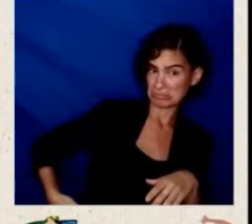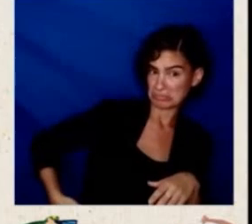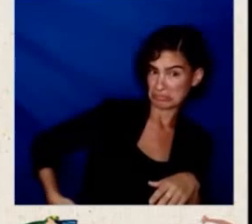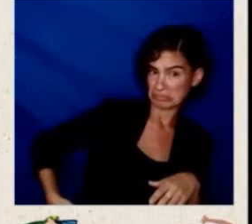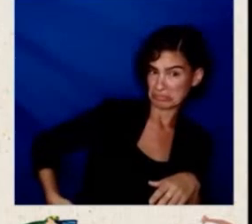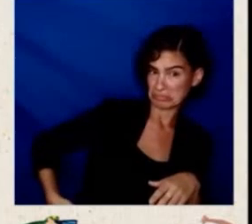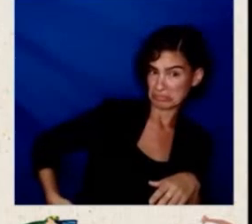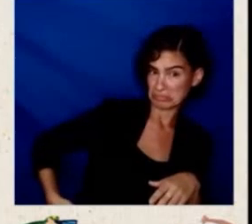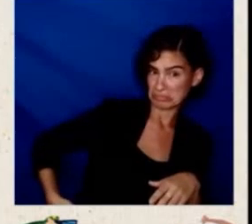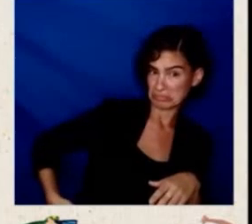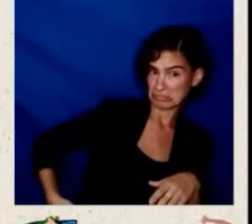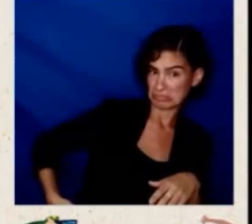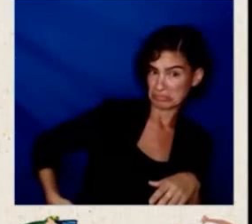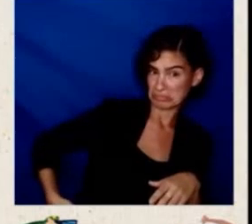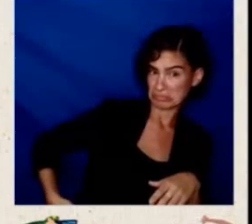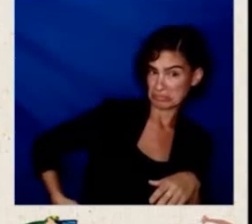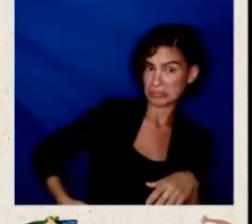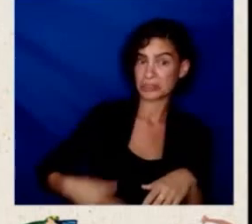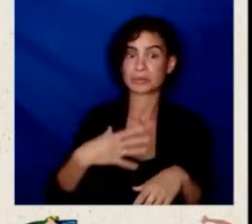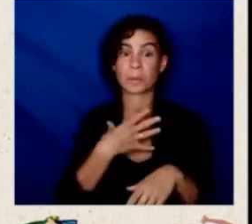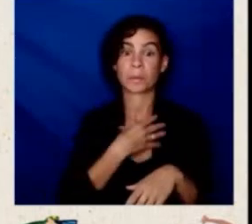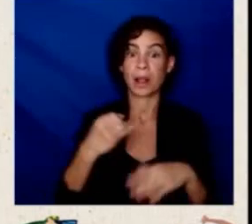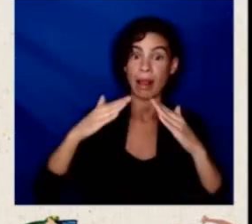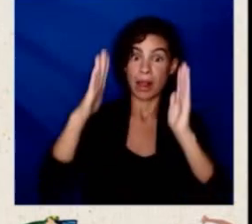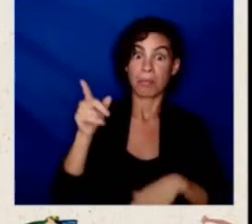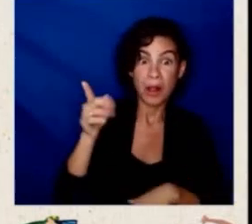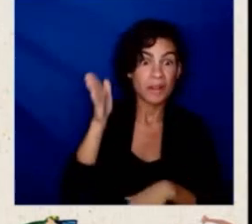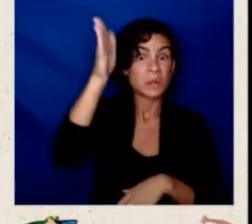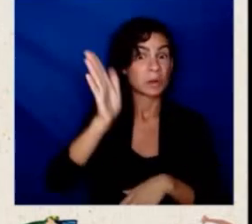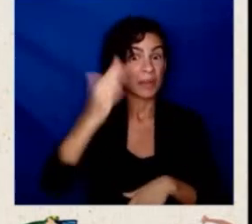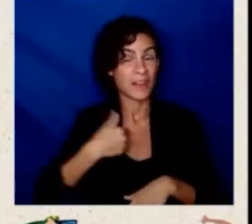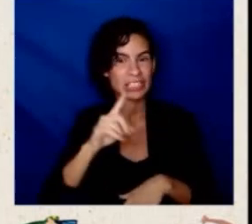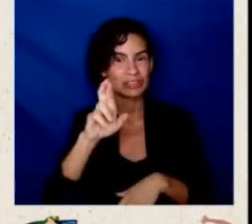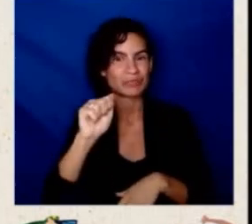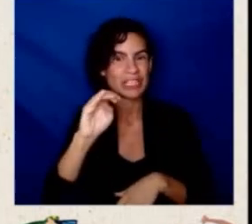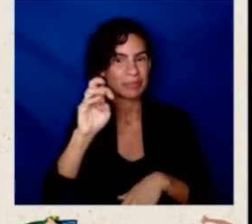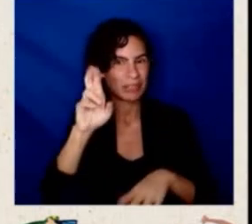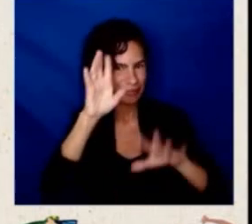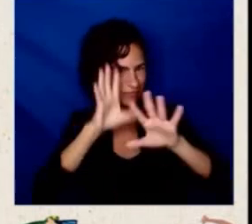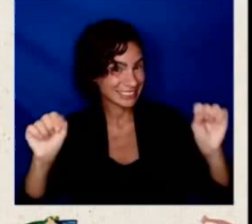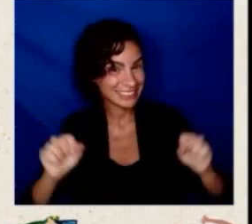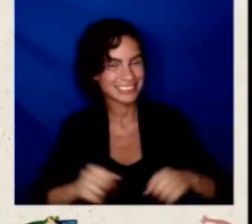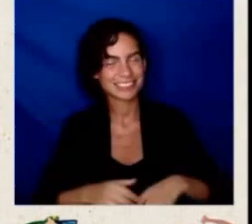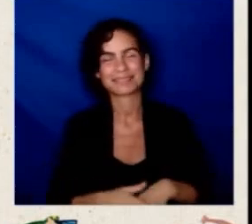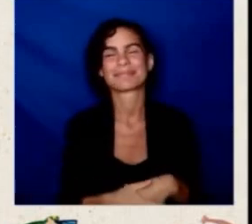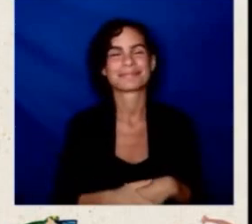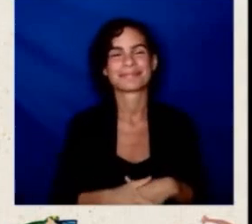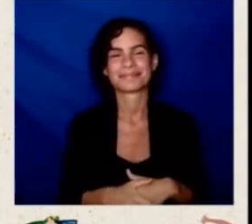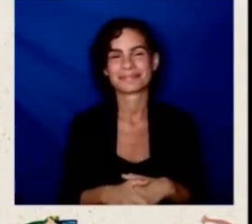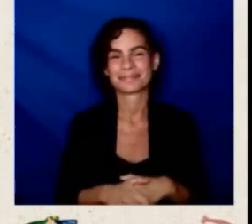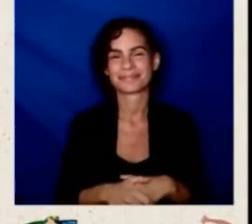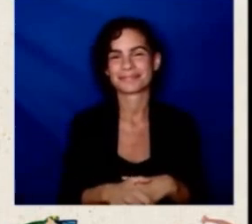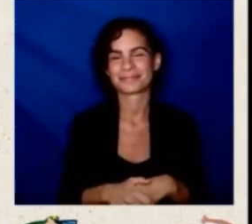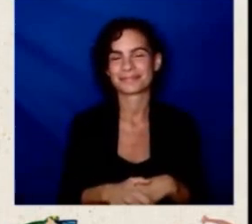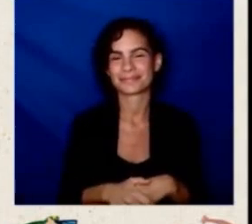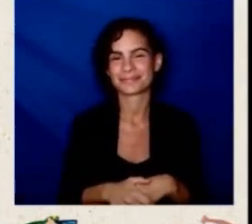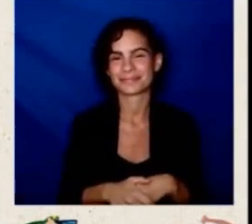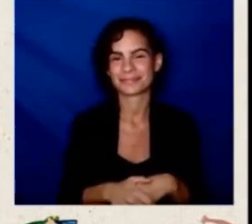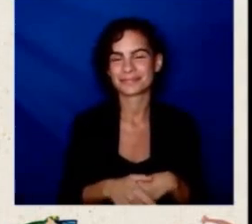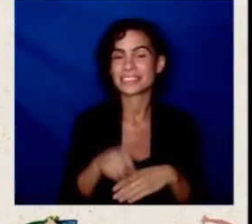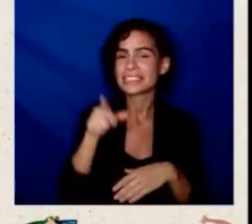In terms of the question, what I will tell you is that if you look at what has happened on COVID, you'll see the difference that